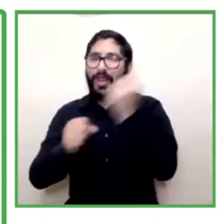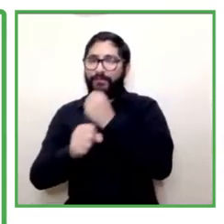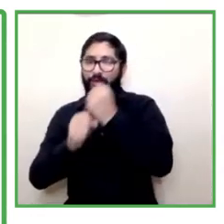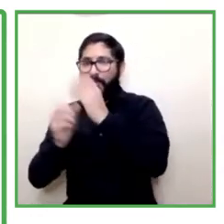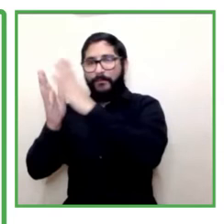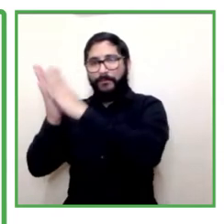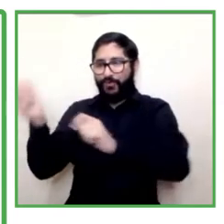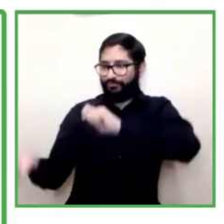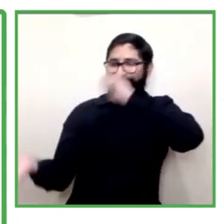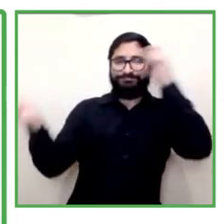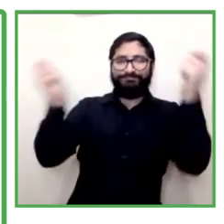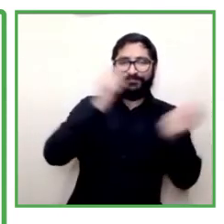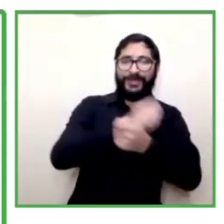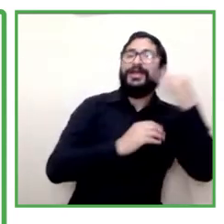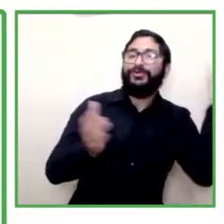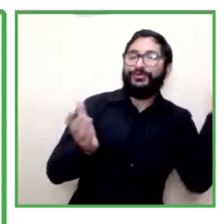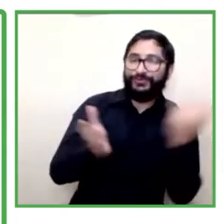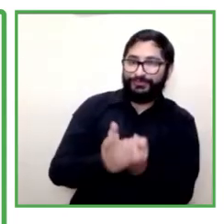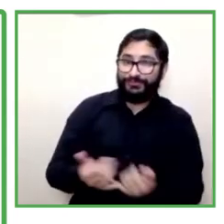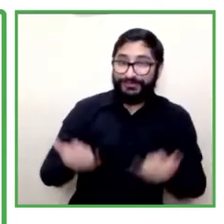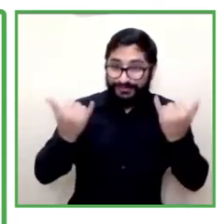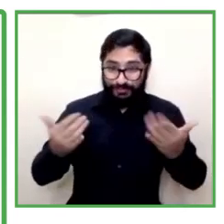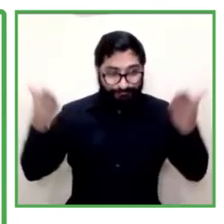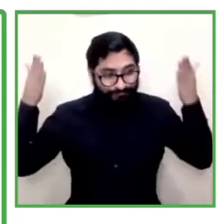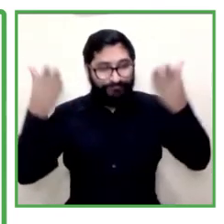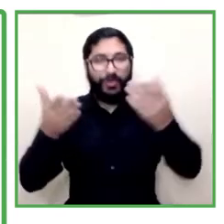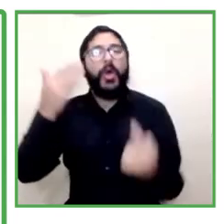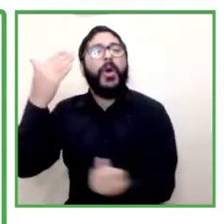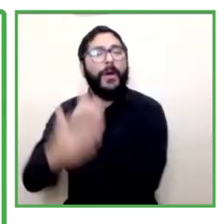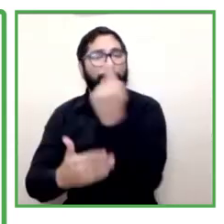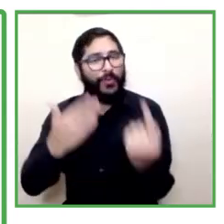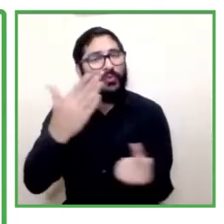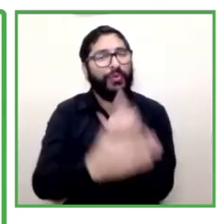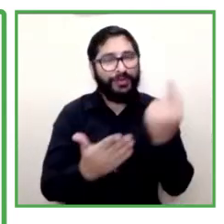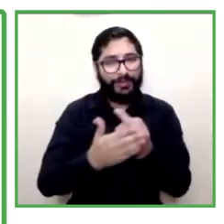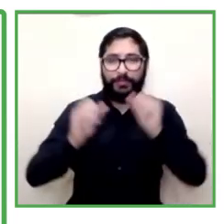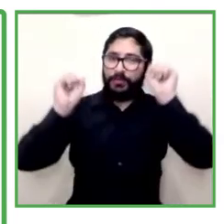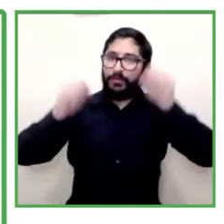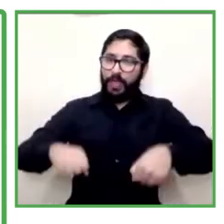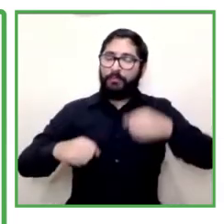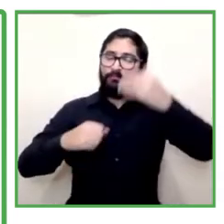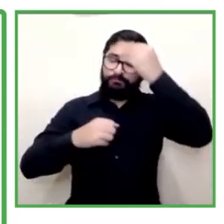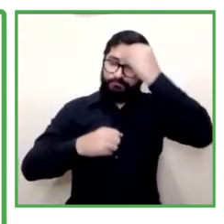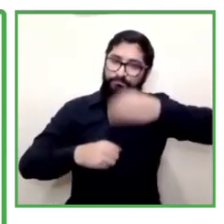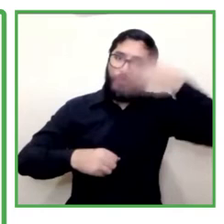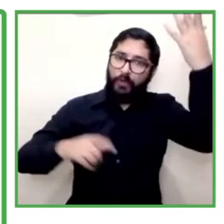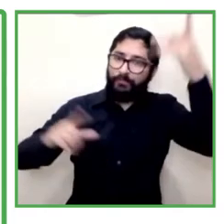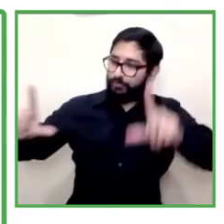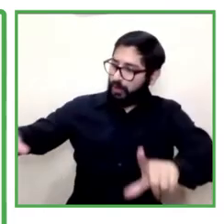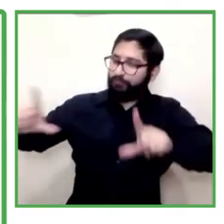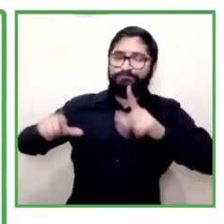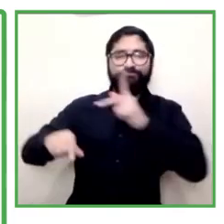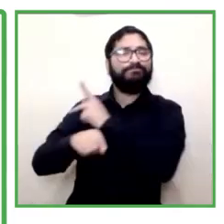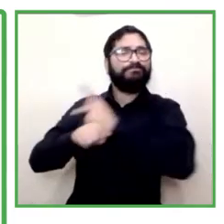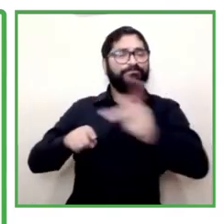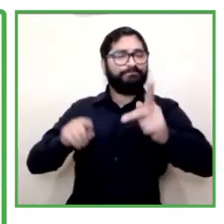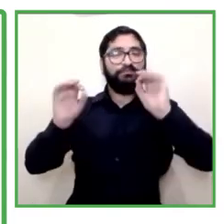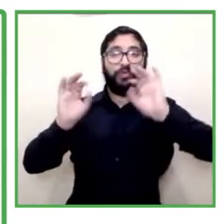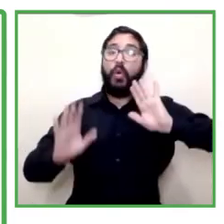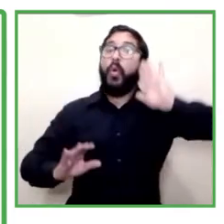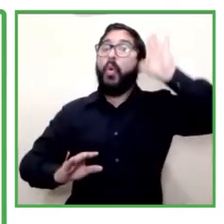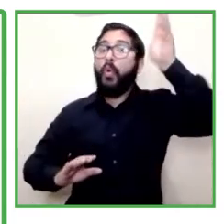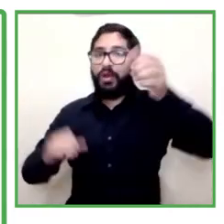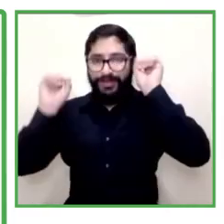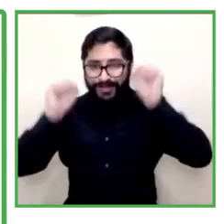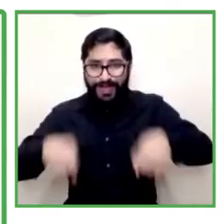and they can provide an opportunity for our former participants that they can actually participate